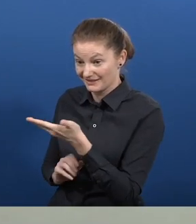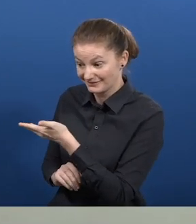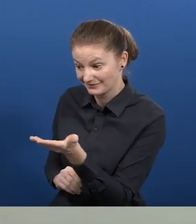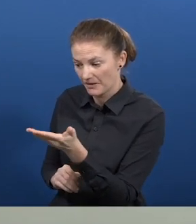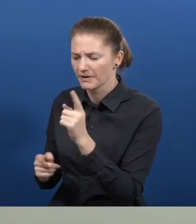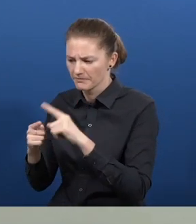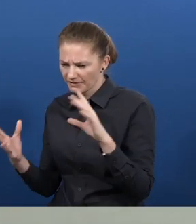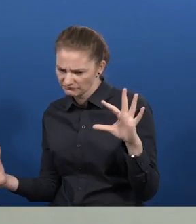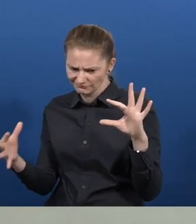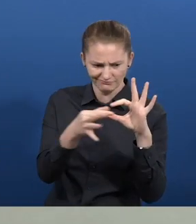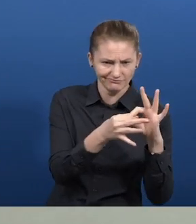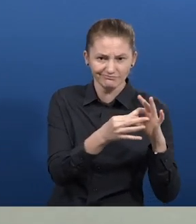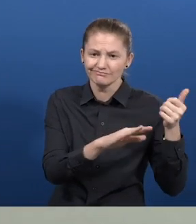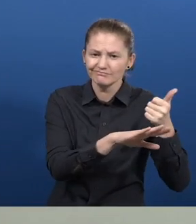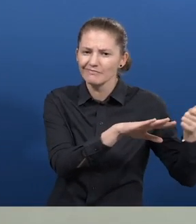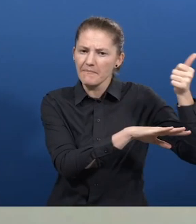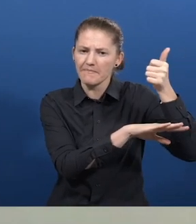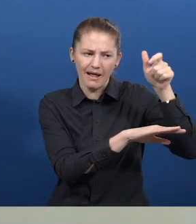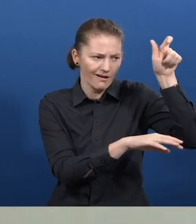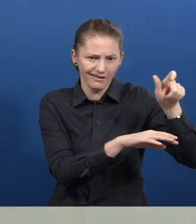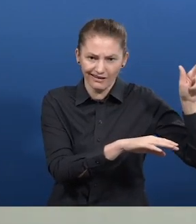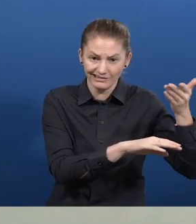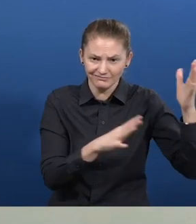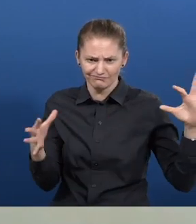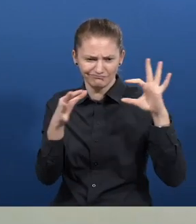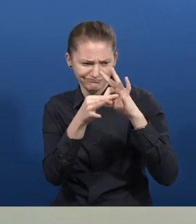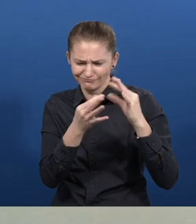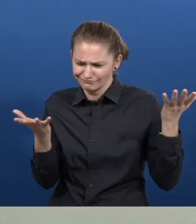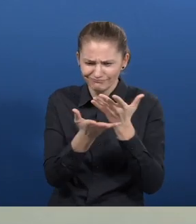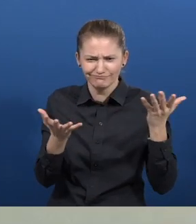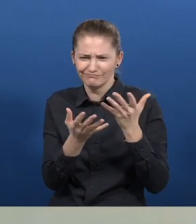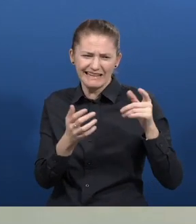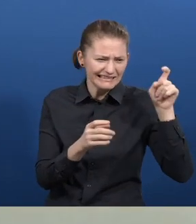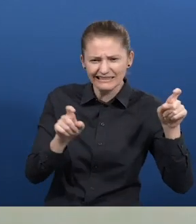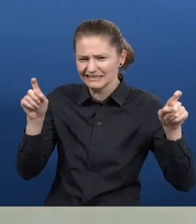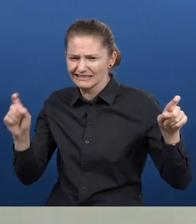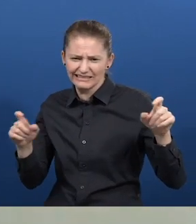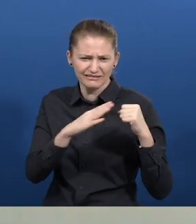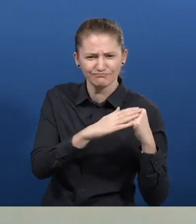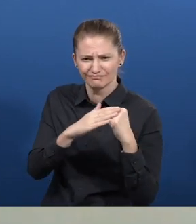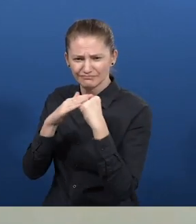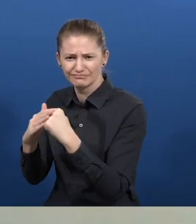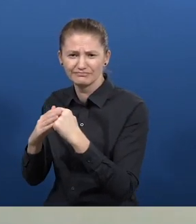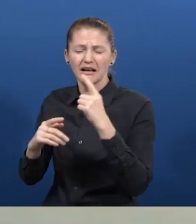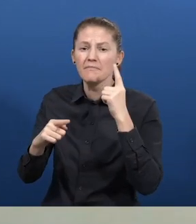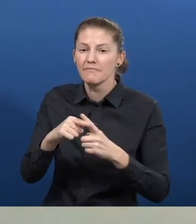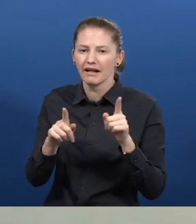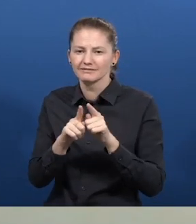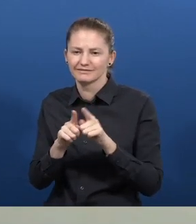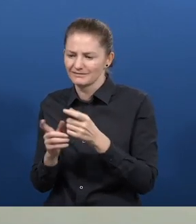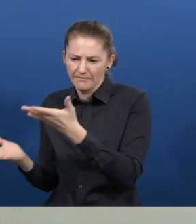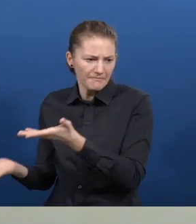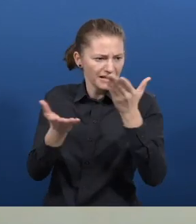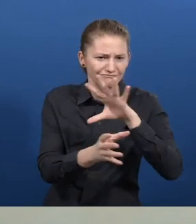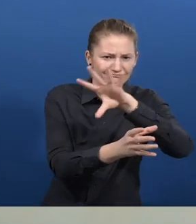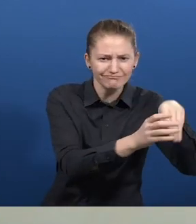with disabilities and connects the needs of employers and job seekers through an intensive model of technical training, soft skills